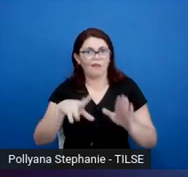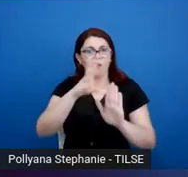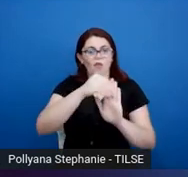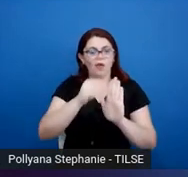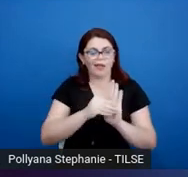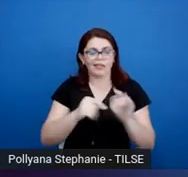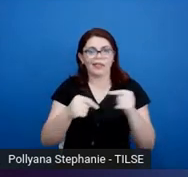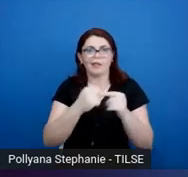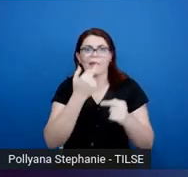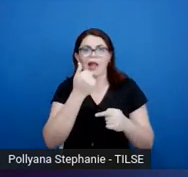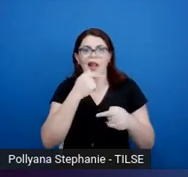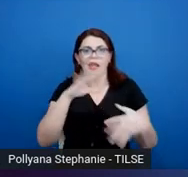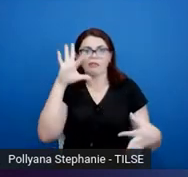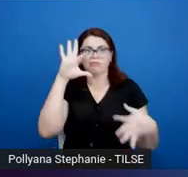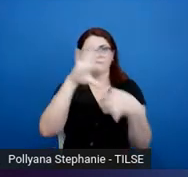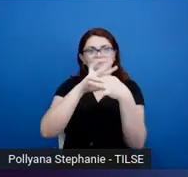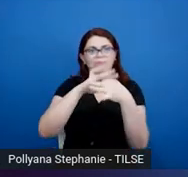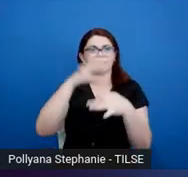Language Integrated Learning.